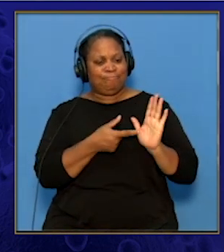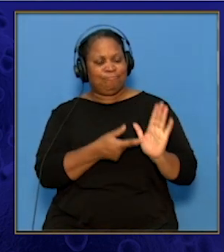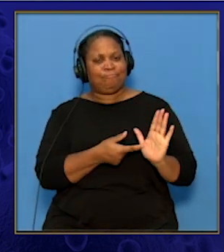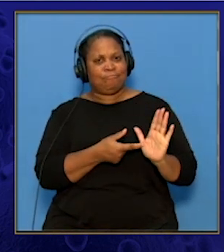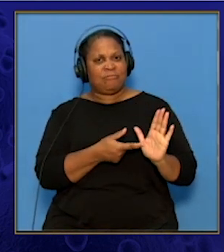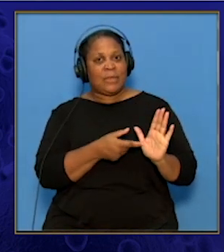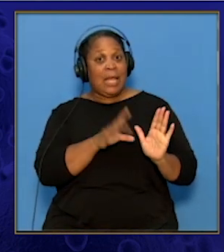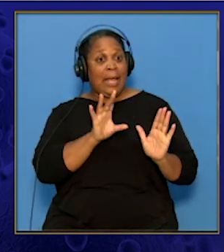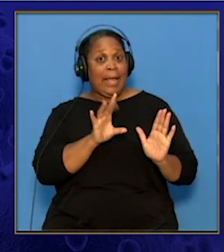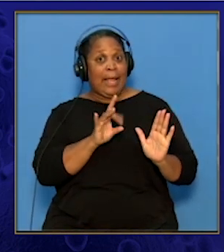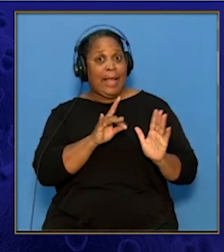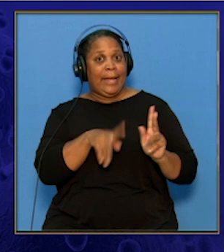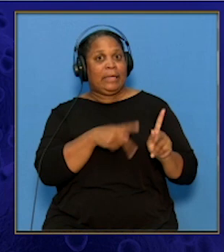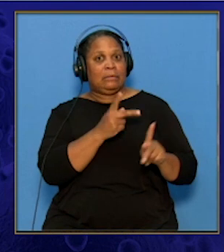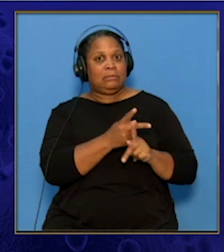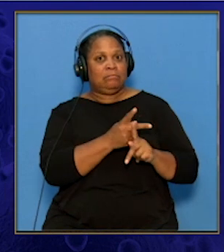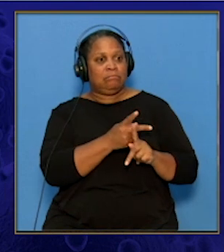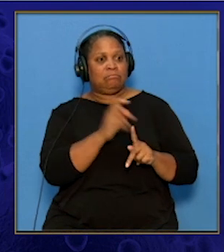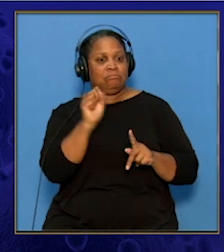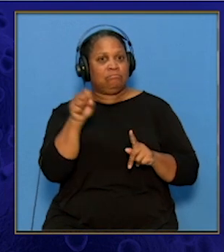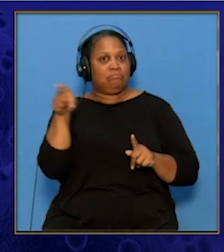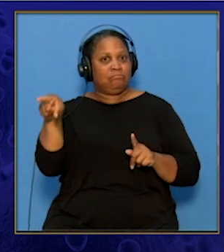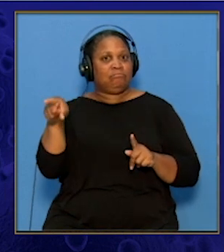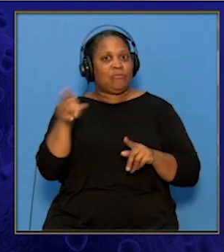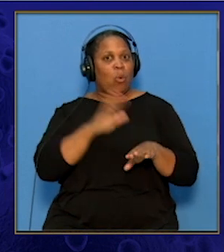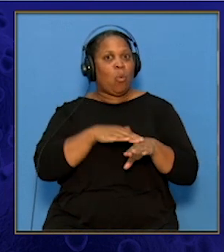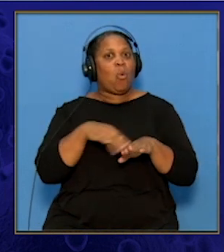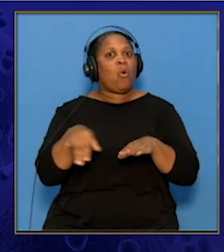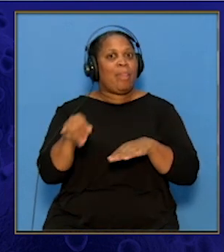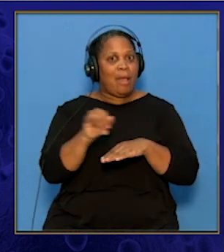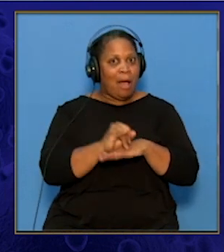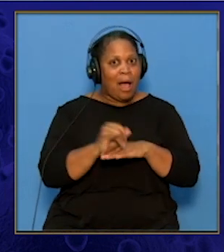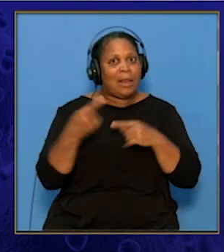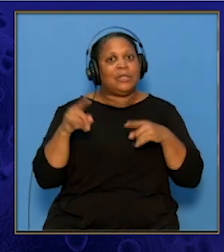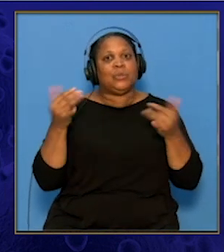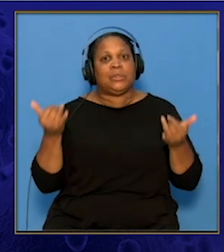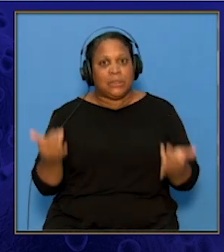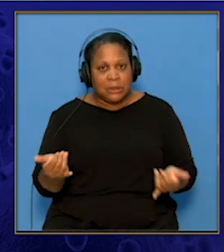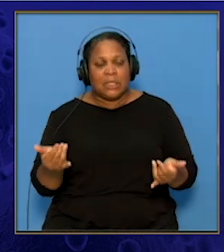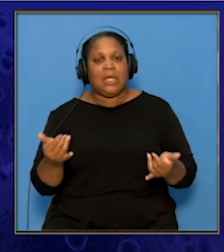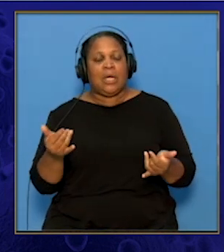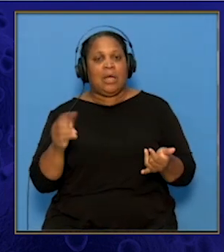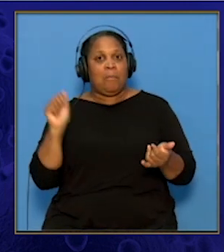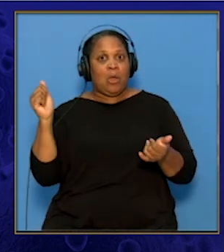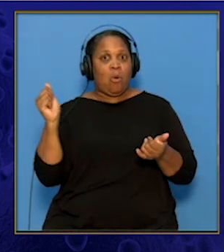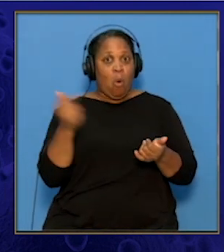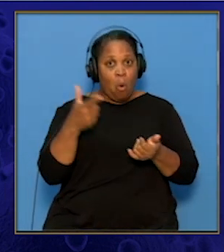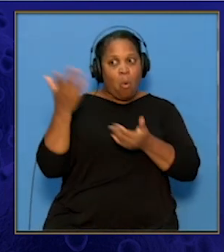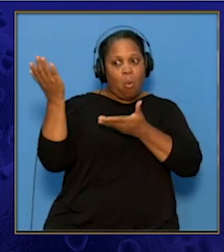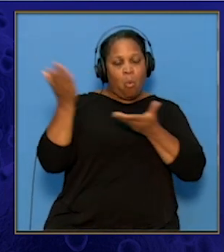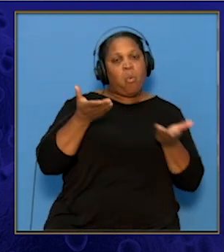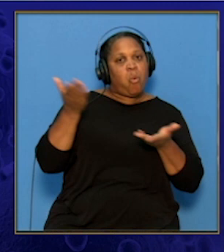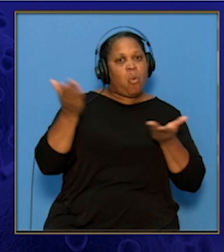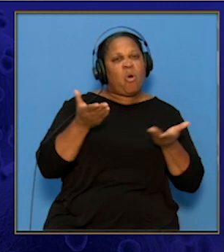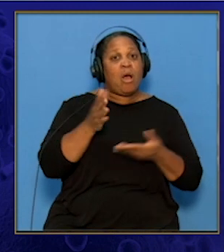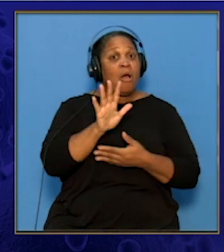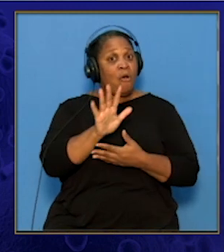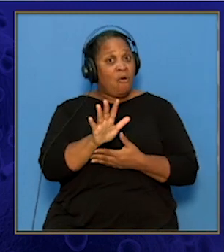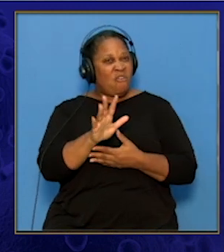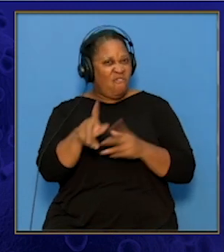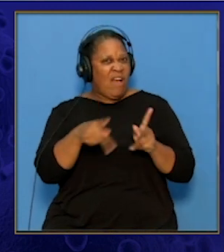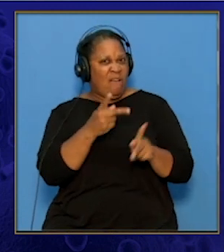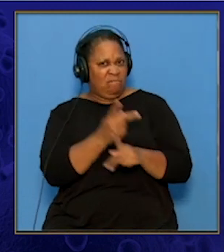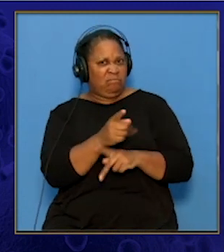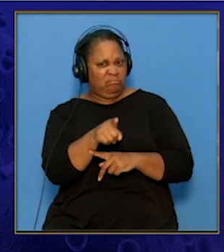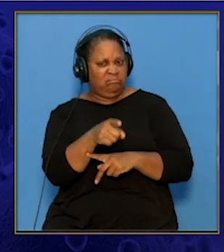strains were present on Ireland during this time, with all being imported. Five of the strains